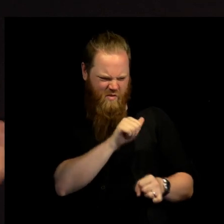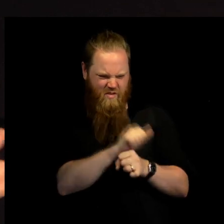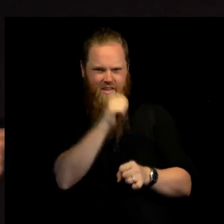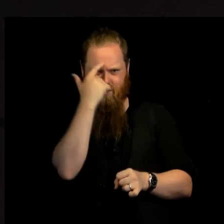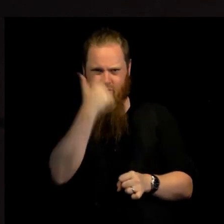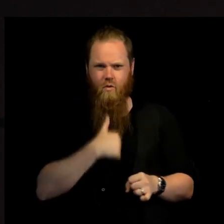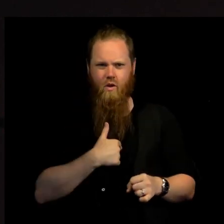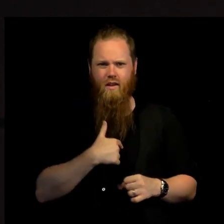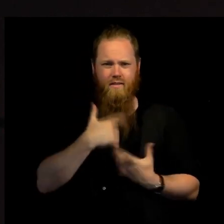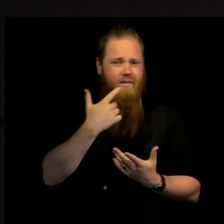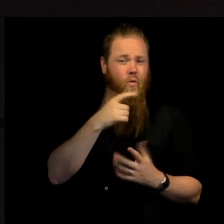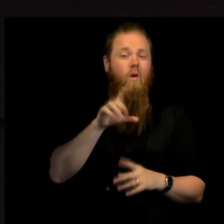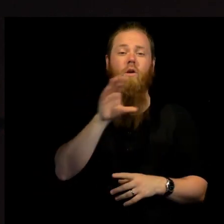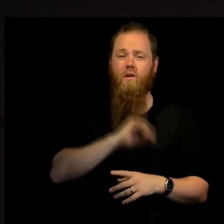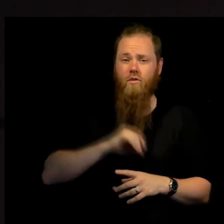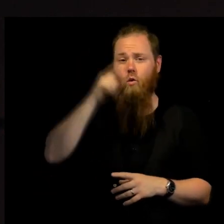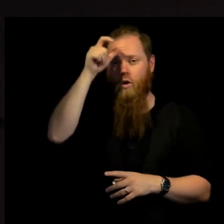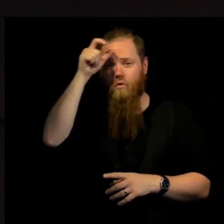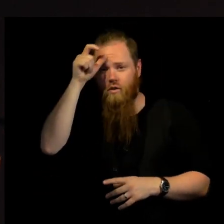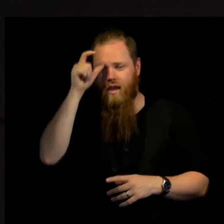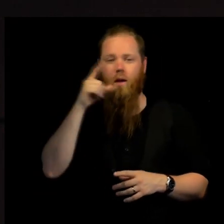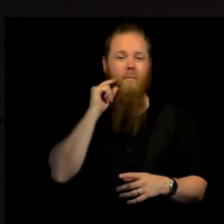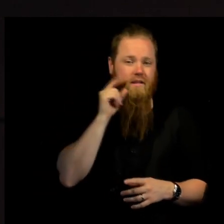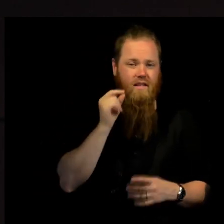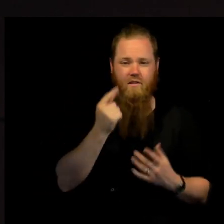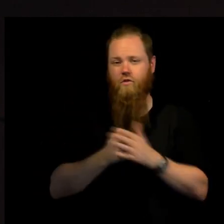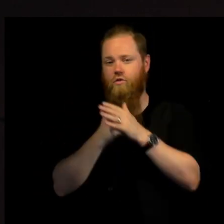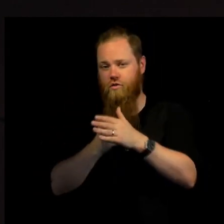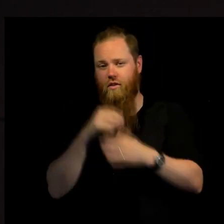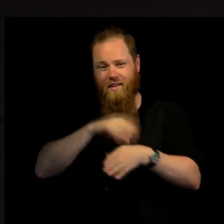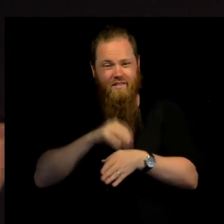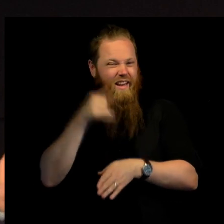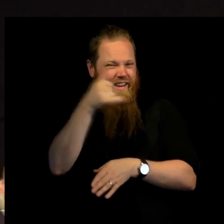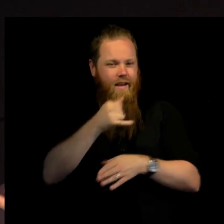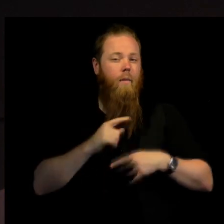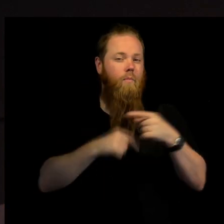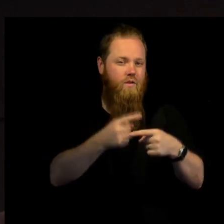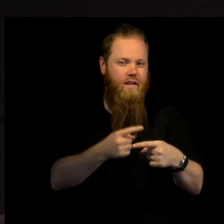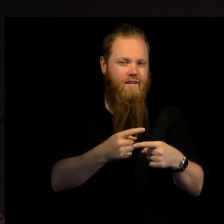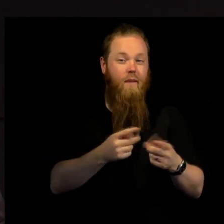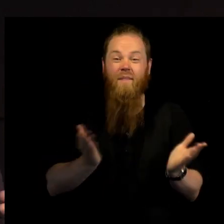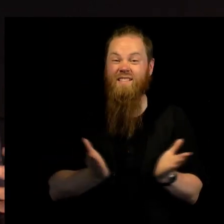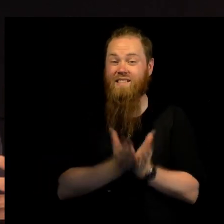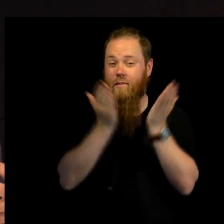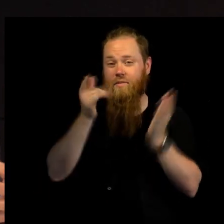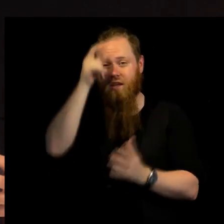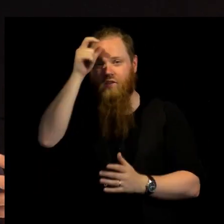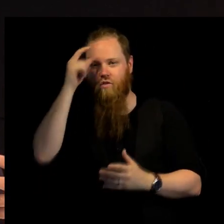Turkey and Brazil were supporting Sweden in this process. At the same time, Turkey was shutting down social media